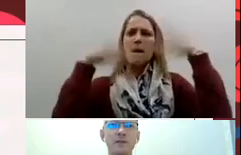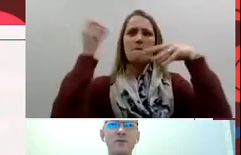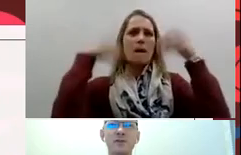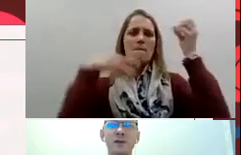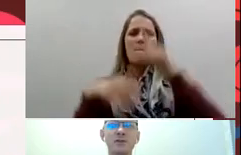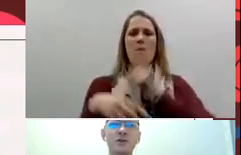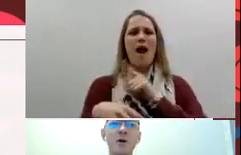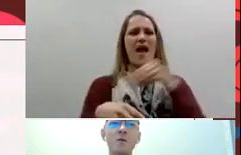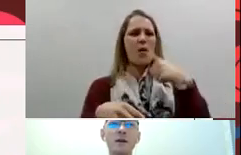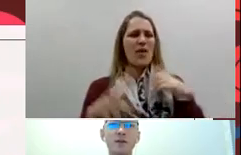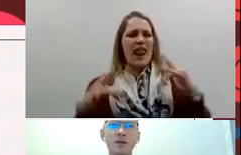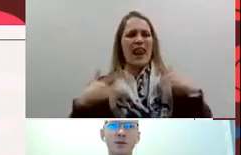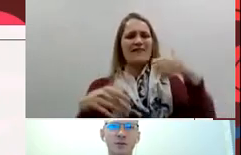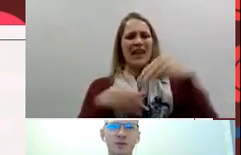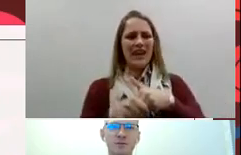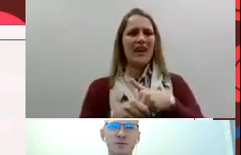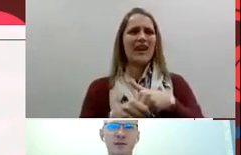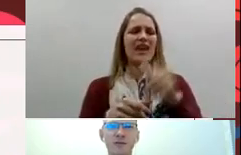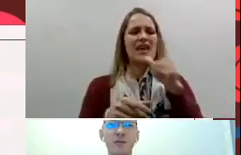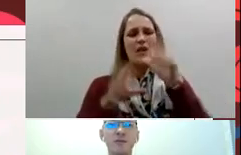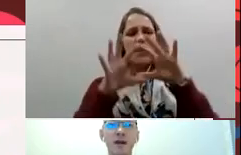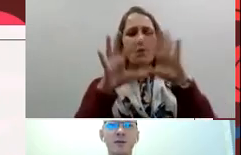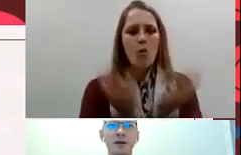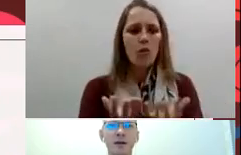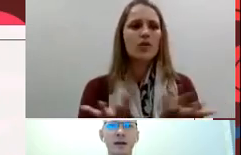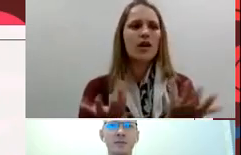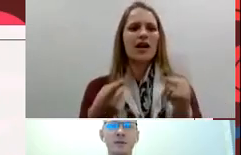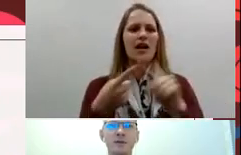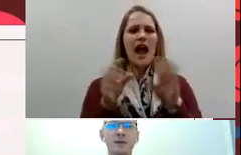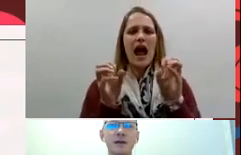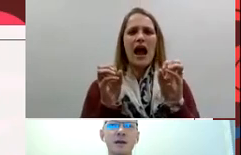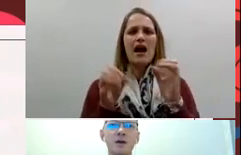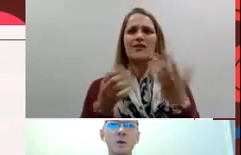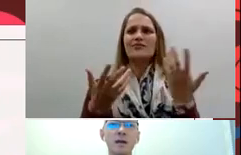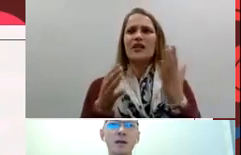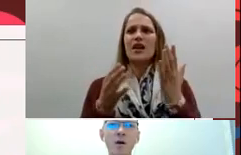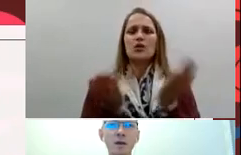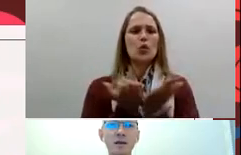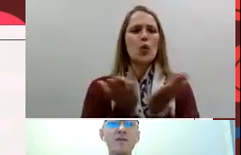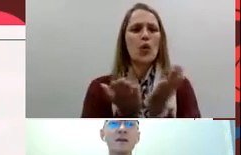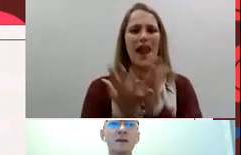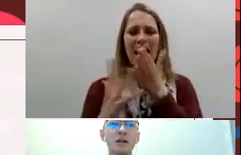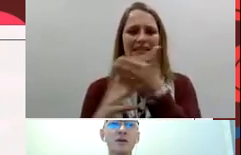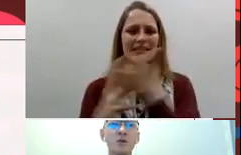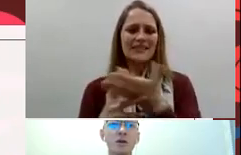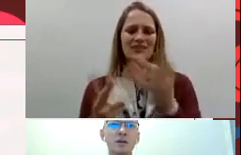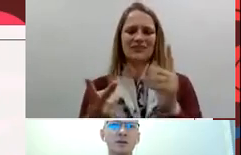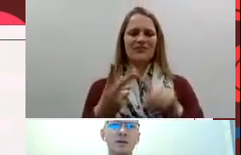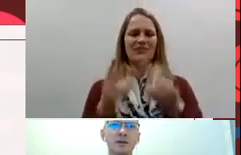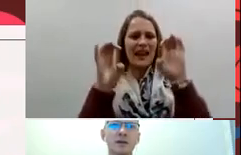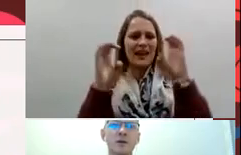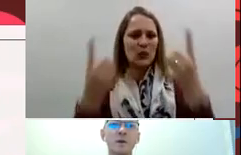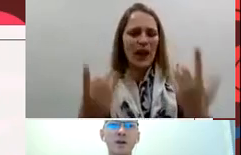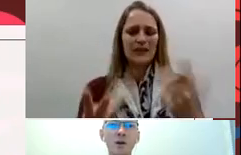because there's so many thoughts that rolled around in our head because we know we live in a hearing world